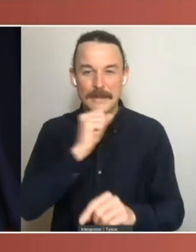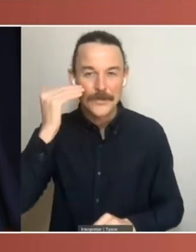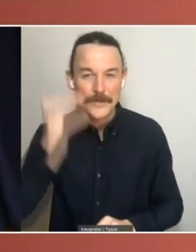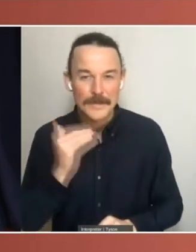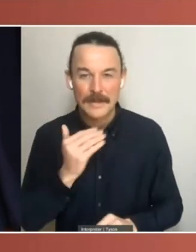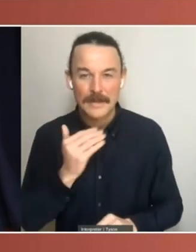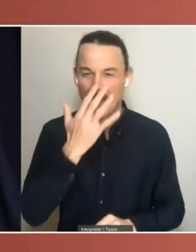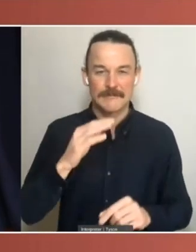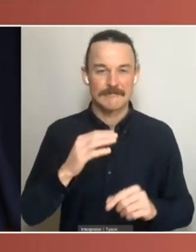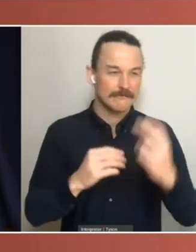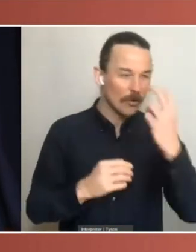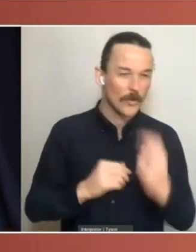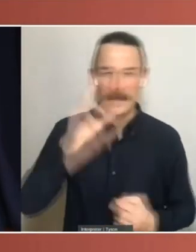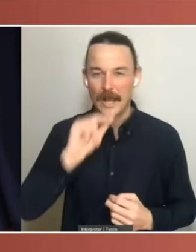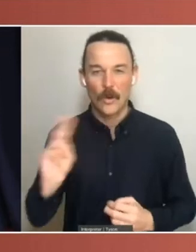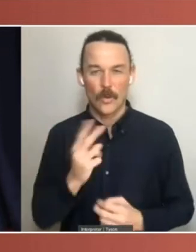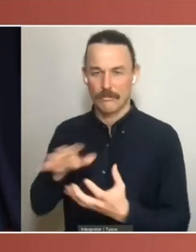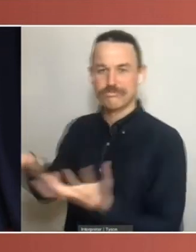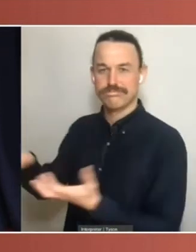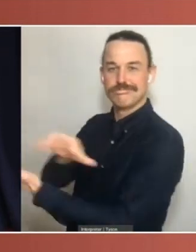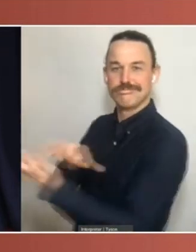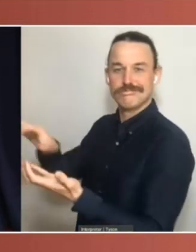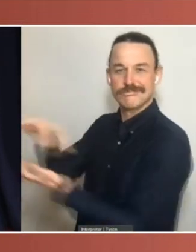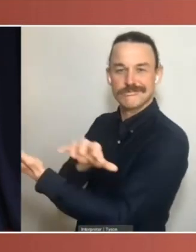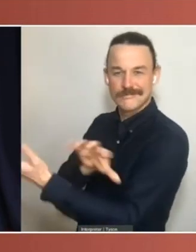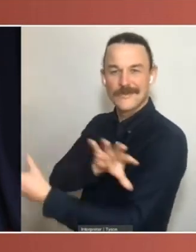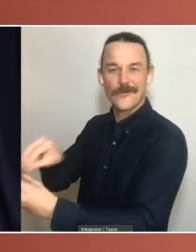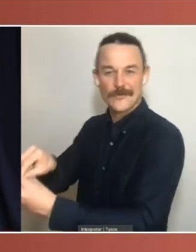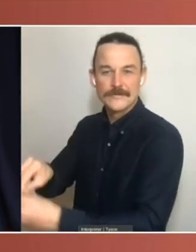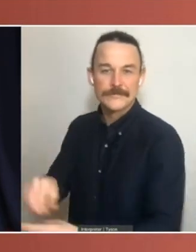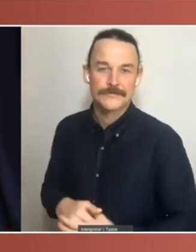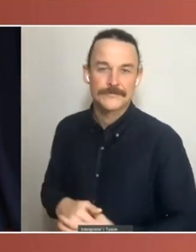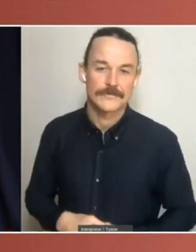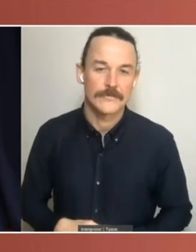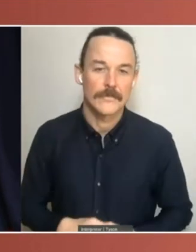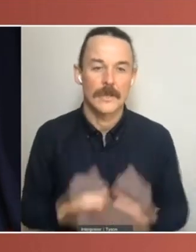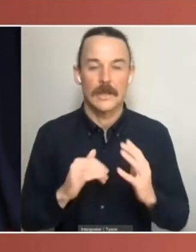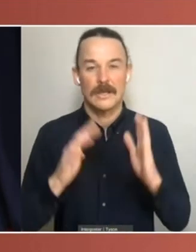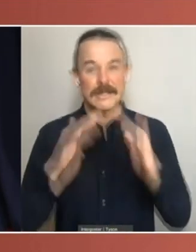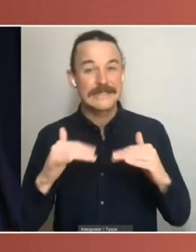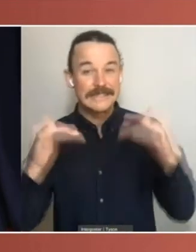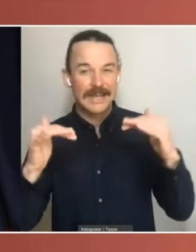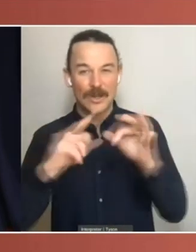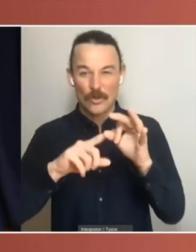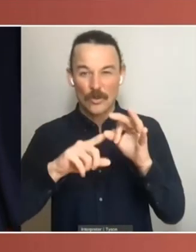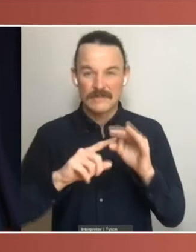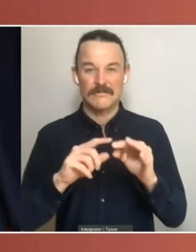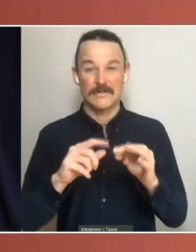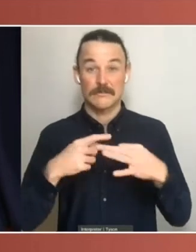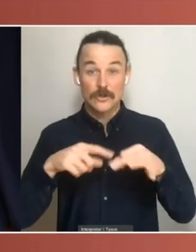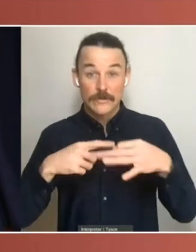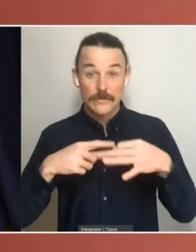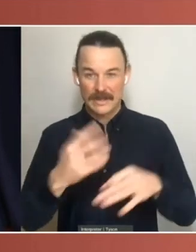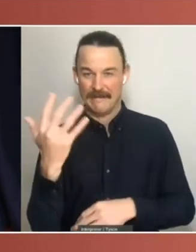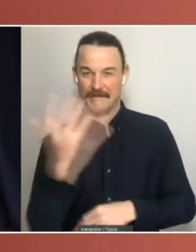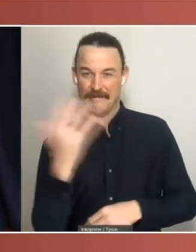The Senate questions in that case were part of a longer survey, about 15 minutes long. So the Senate questions were only a portion